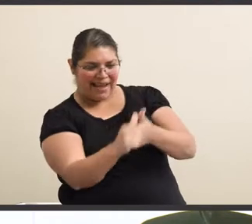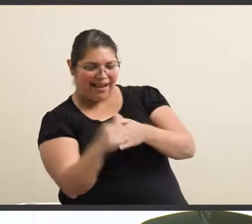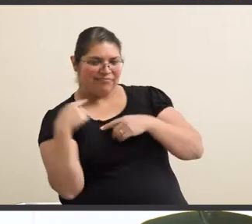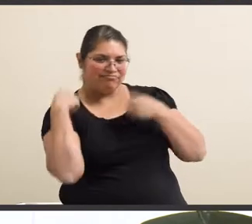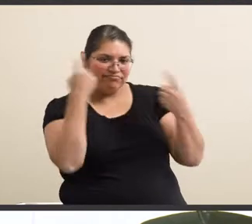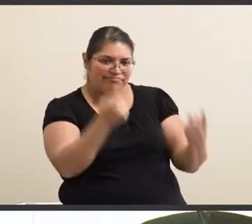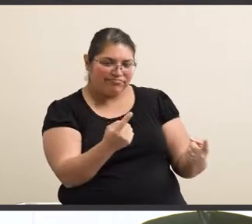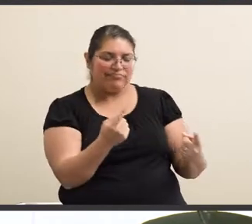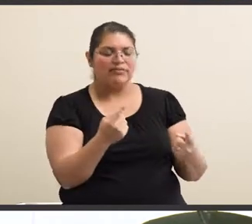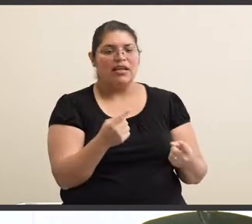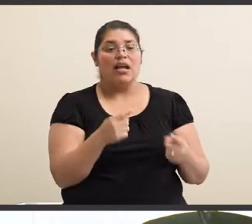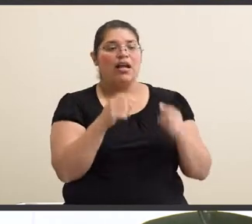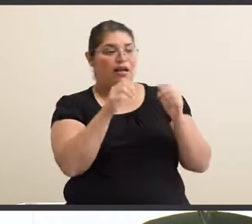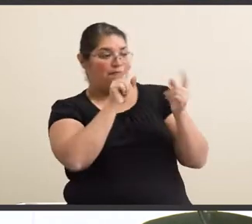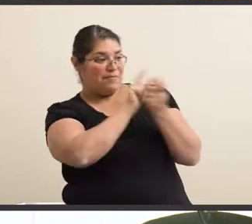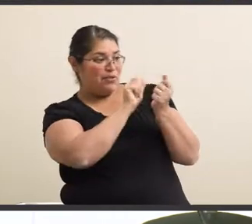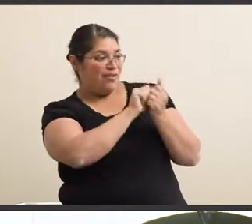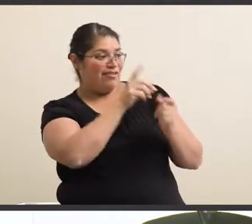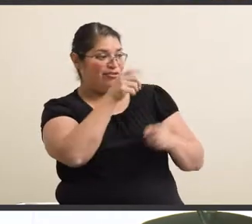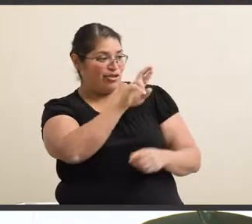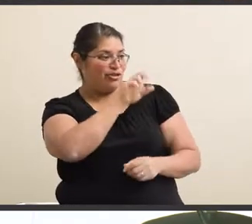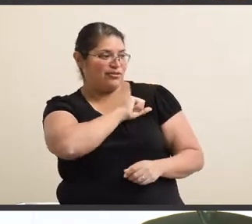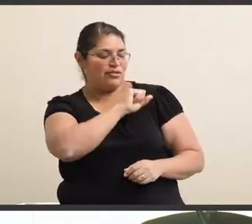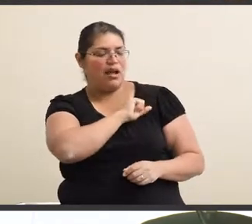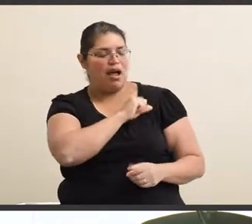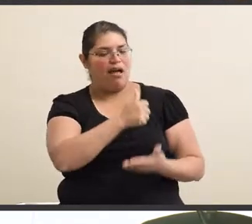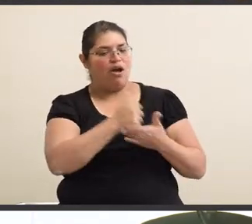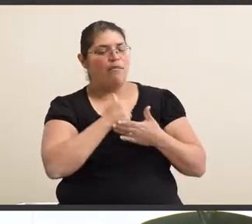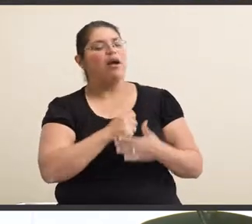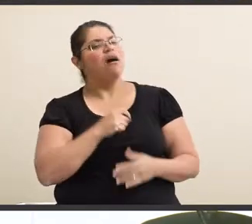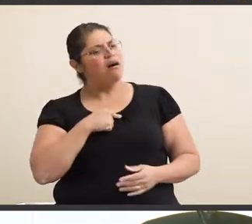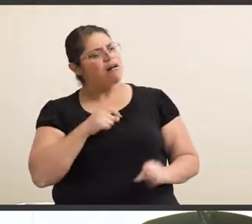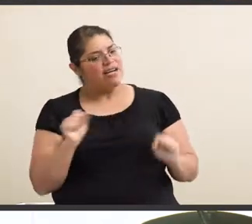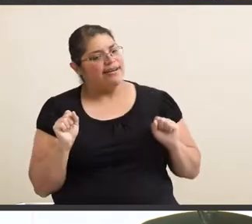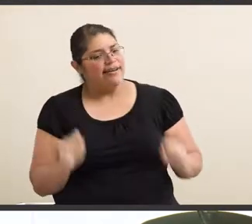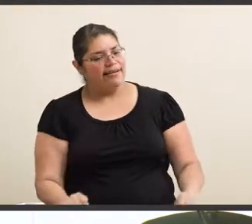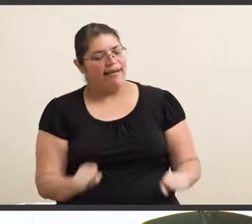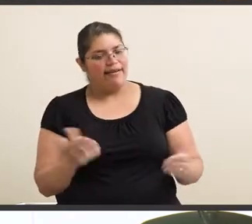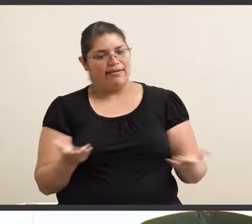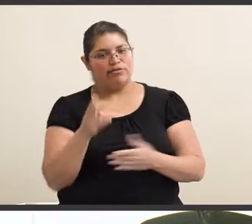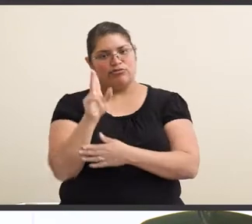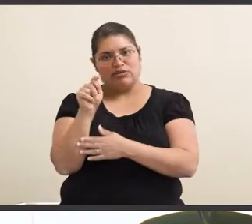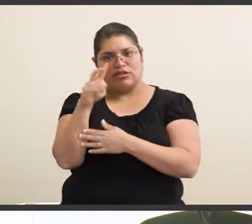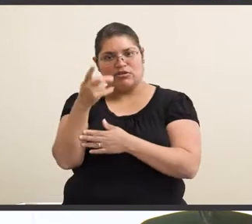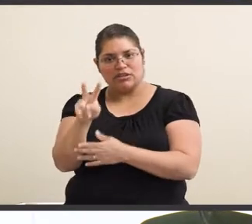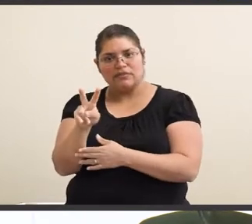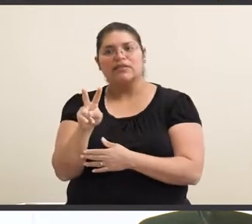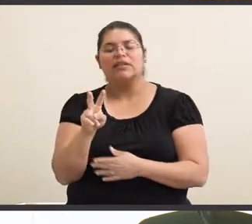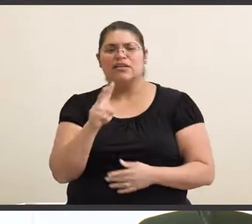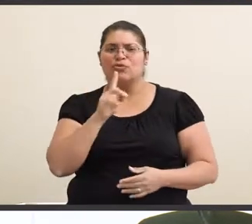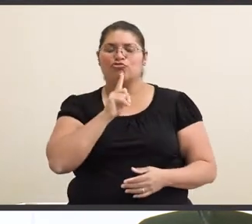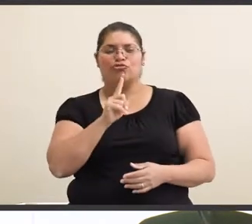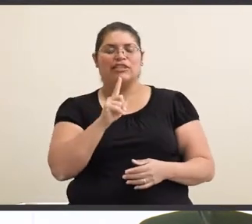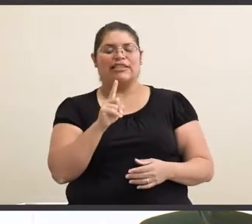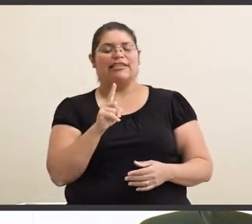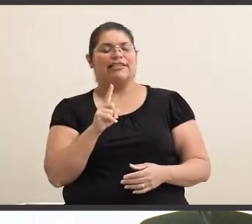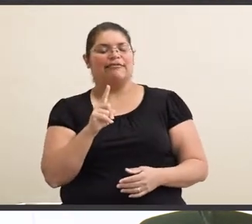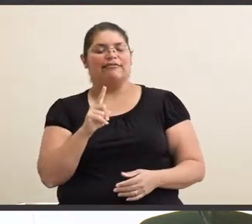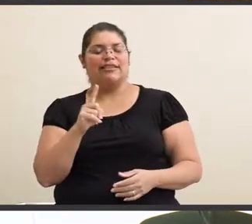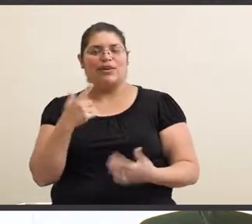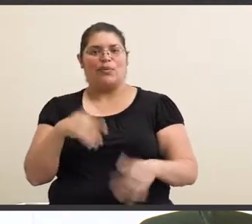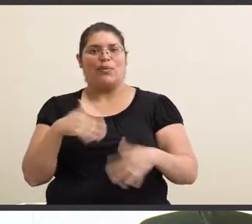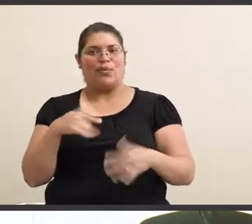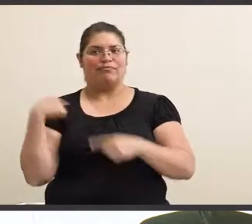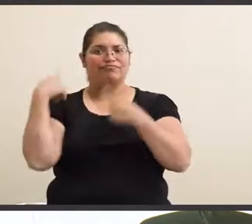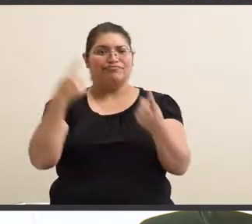had, meeting with Dr. Saladin helped me reassure myself that I would do very well here at URTRGV. And I'm very proud to say so far I have all